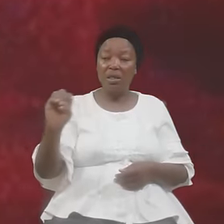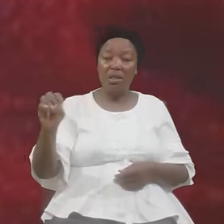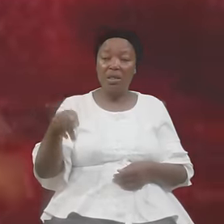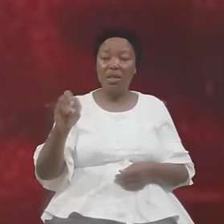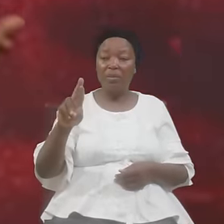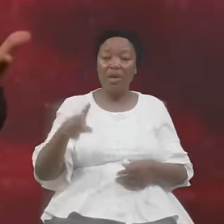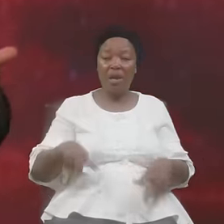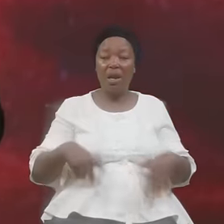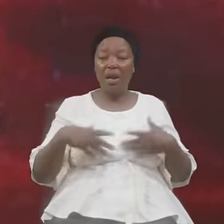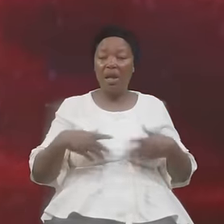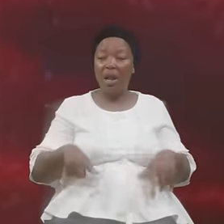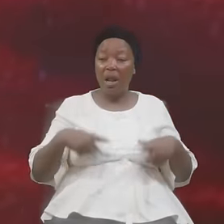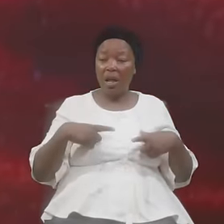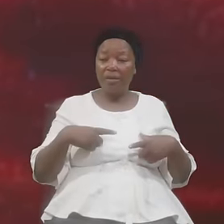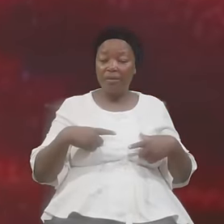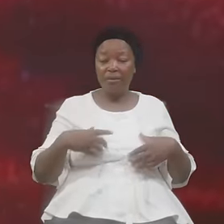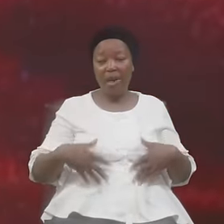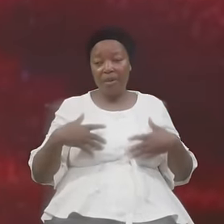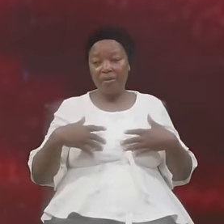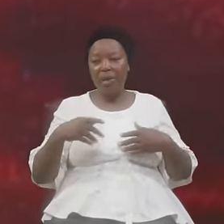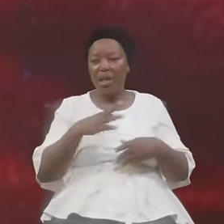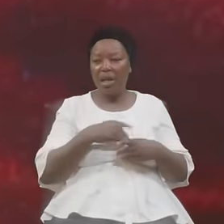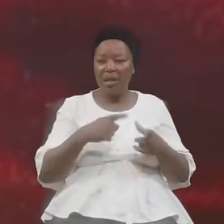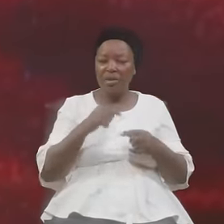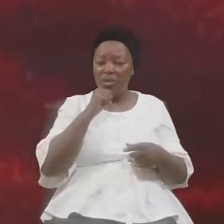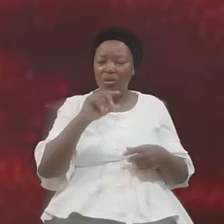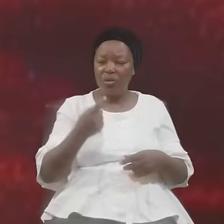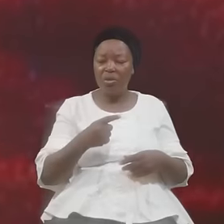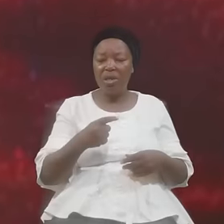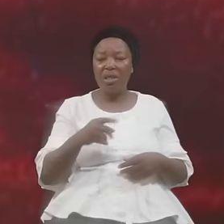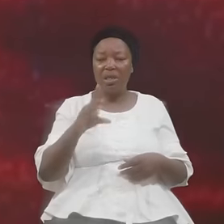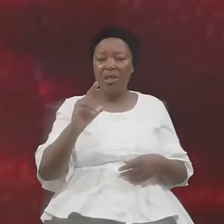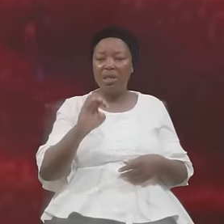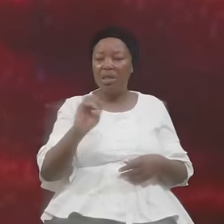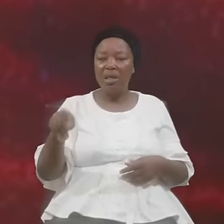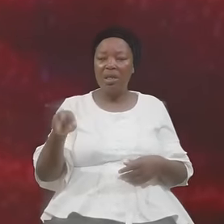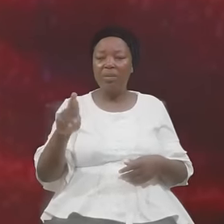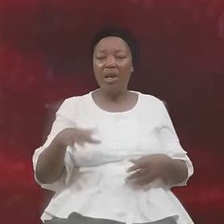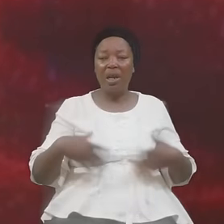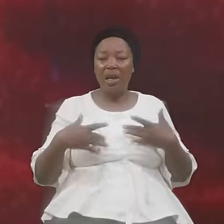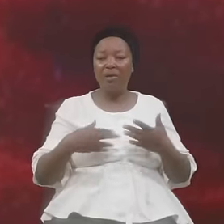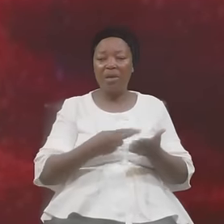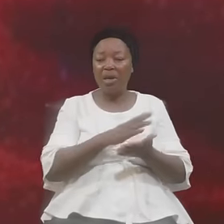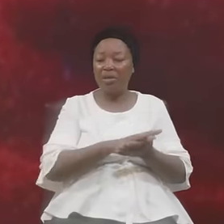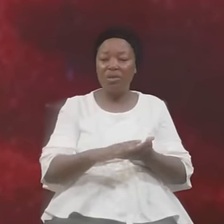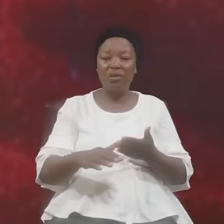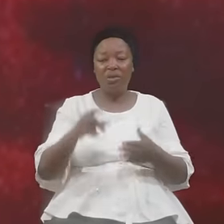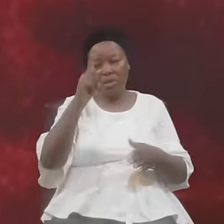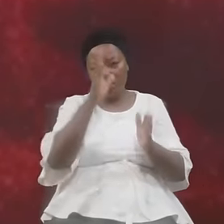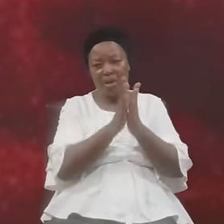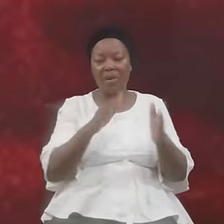Right Your Saints Assemblies Gathered Everywhere Now Praise The Lord